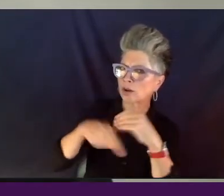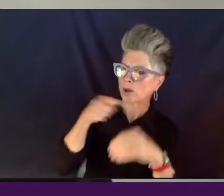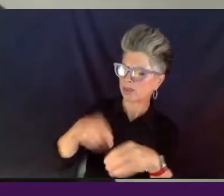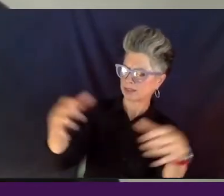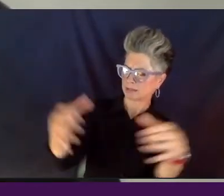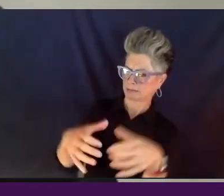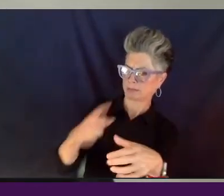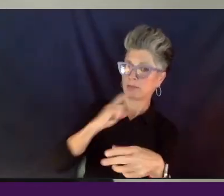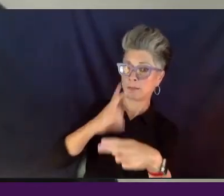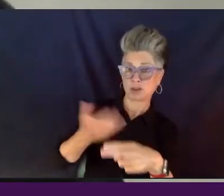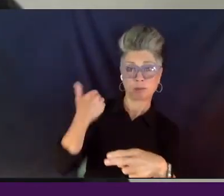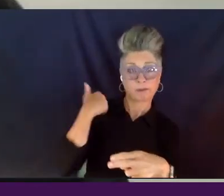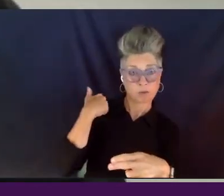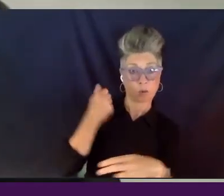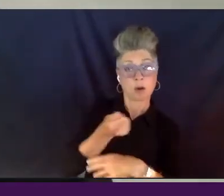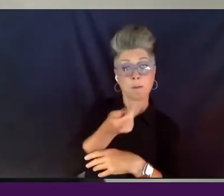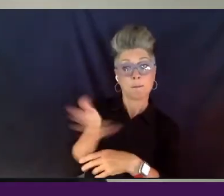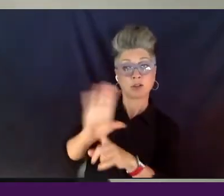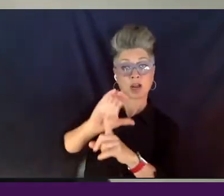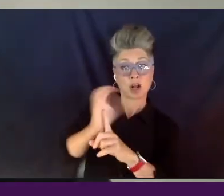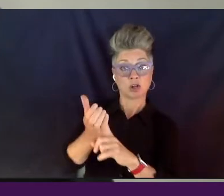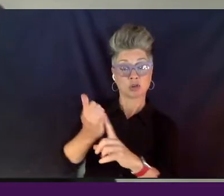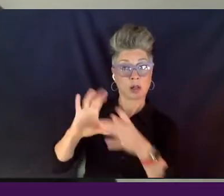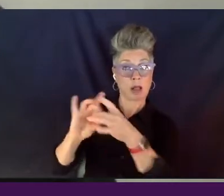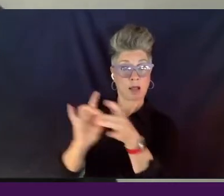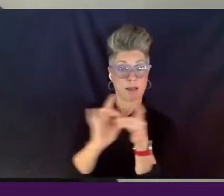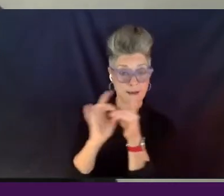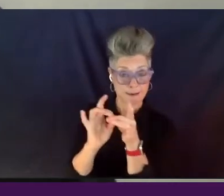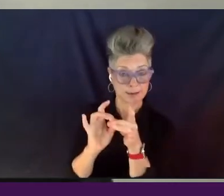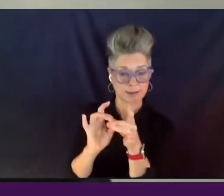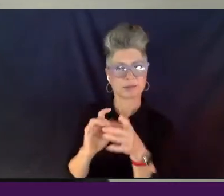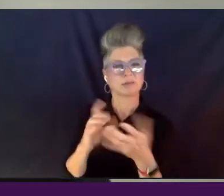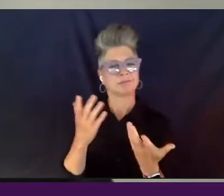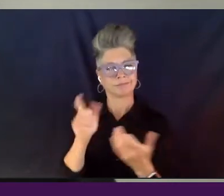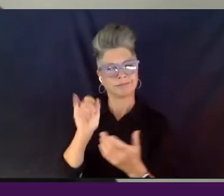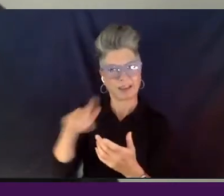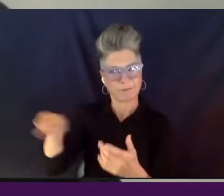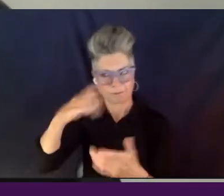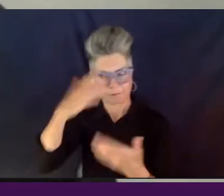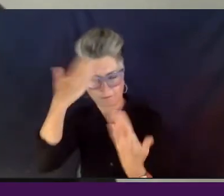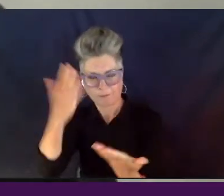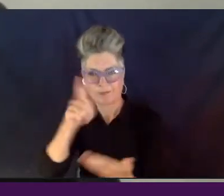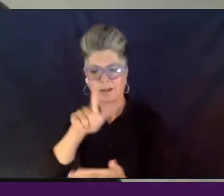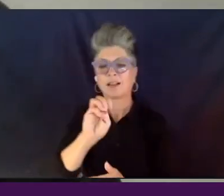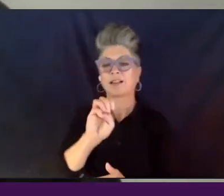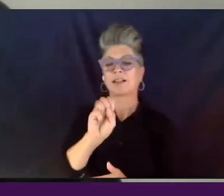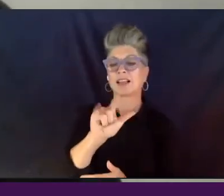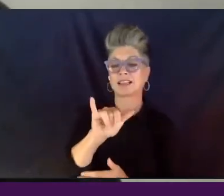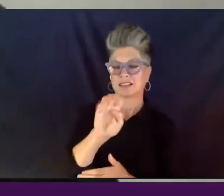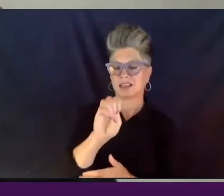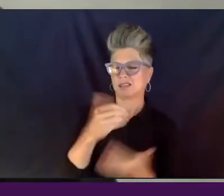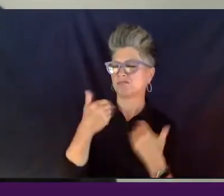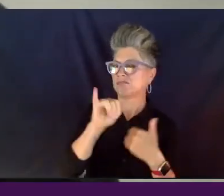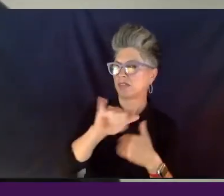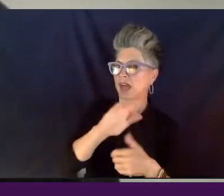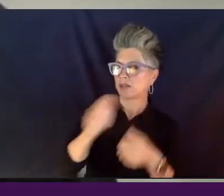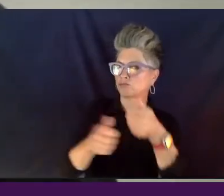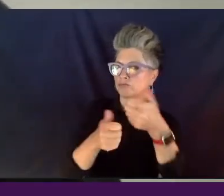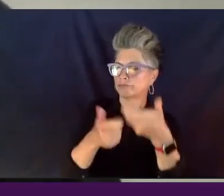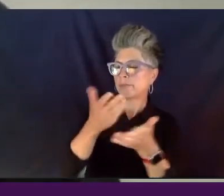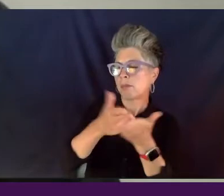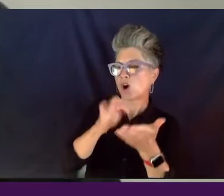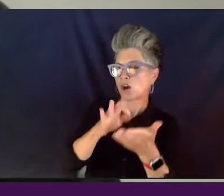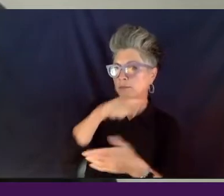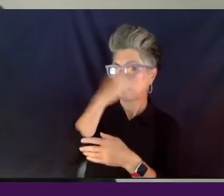earlier, the Multicultural Alliance that Leslie, for those of you who don't know, is part of Black Public Media. There's, as Ben mentioned,